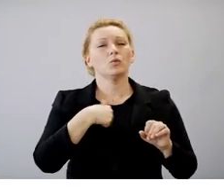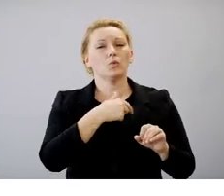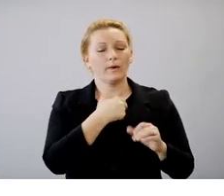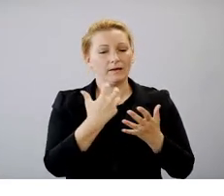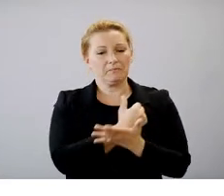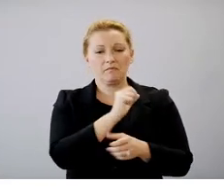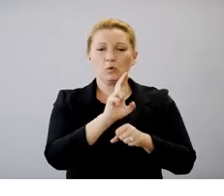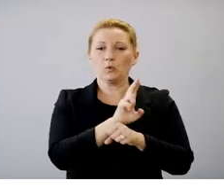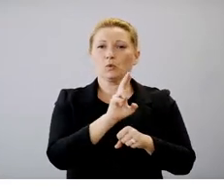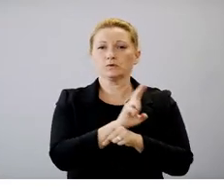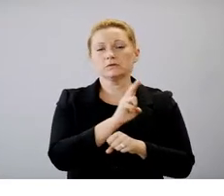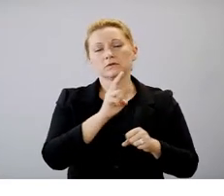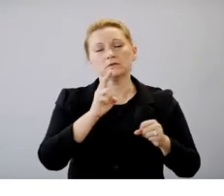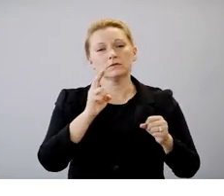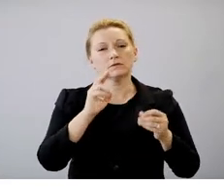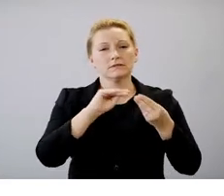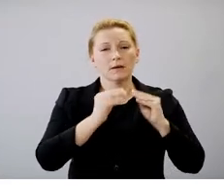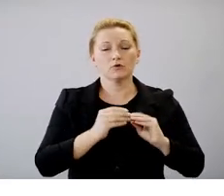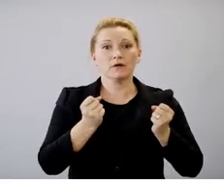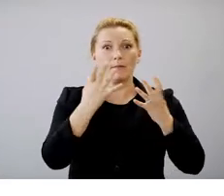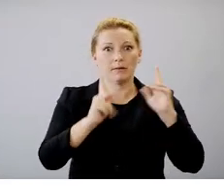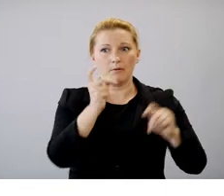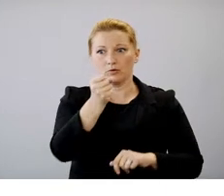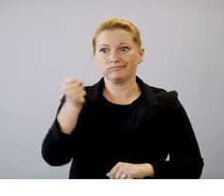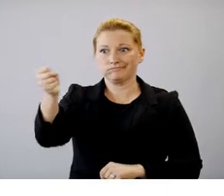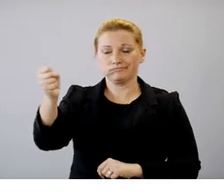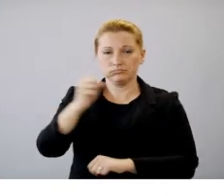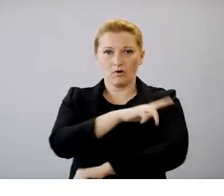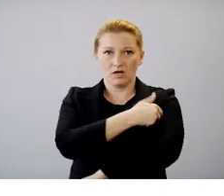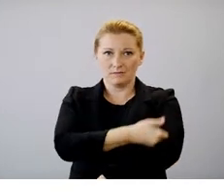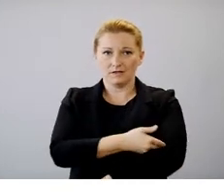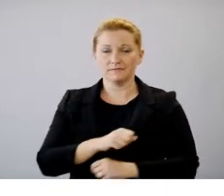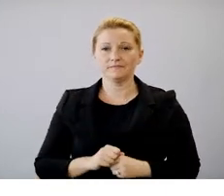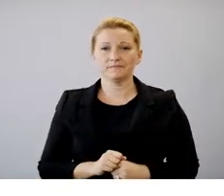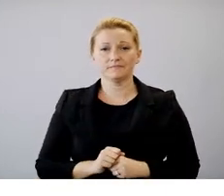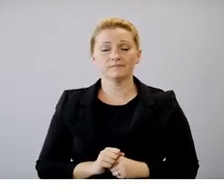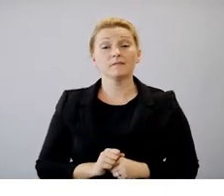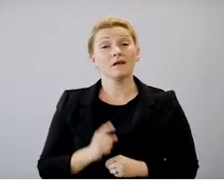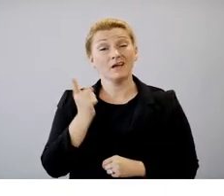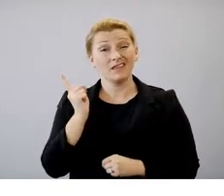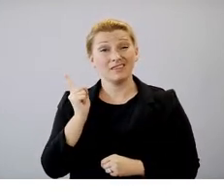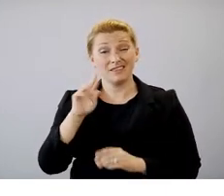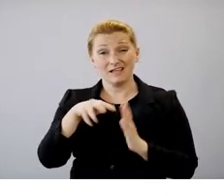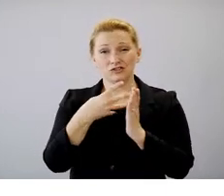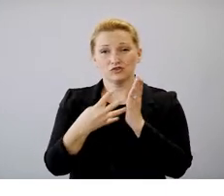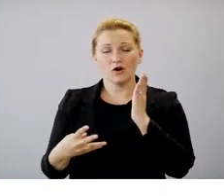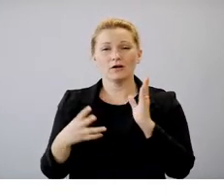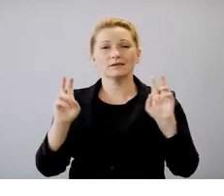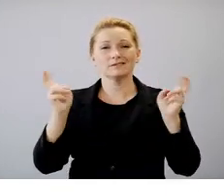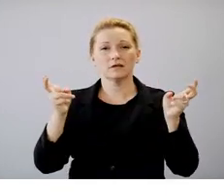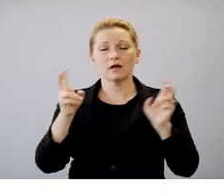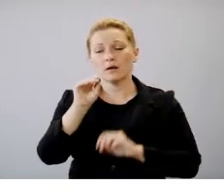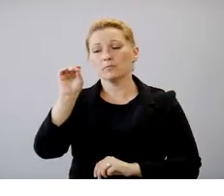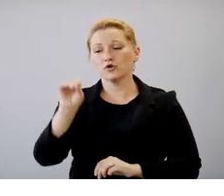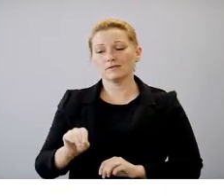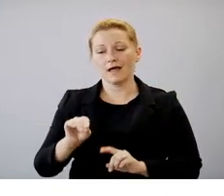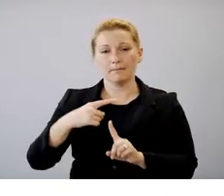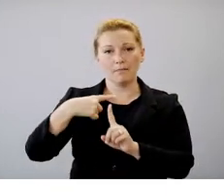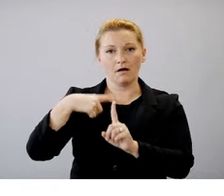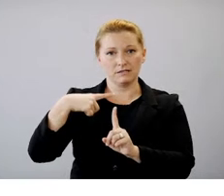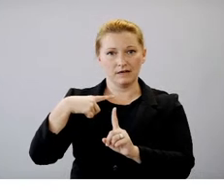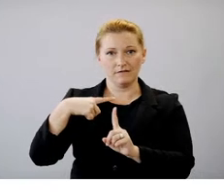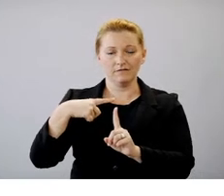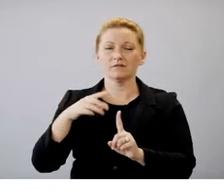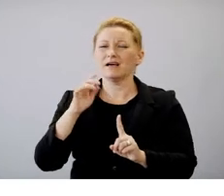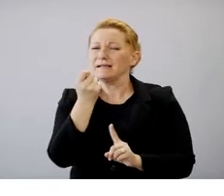By now, hopefully all of you are familiar with our percent positivity chart. This one is a little different than the